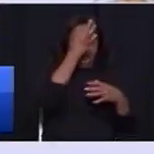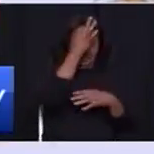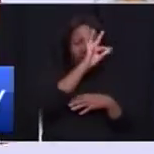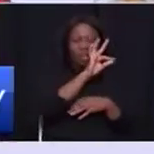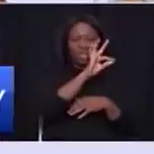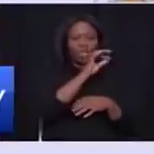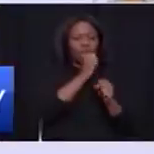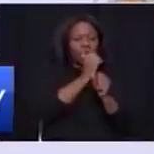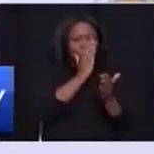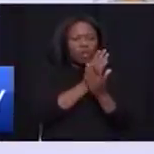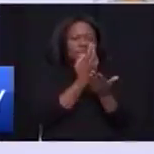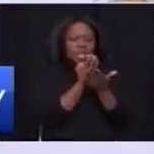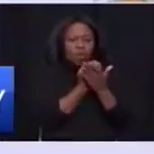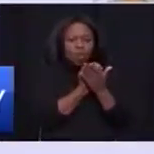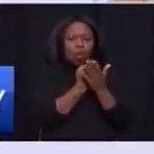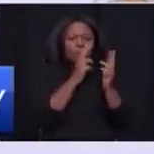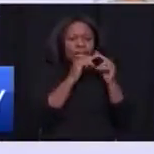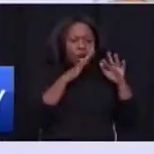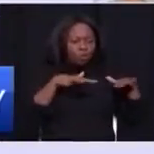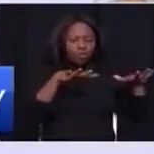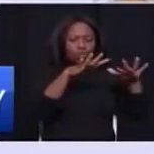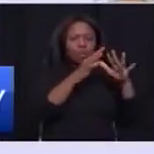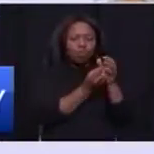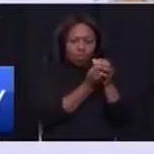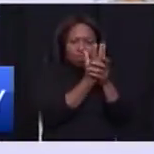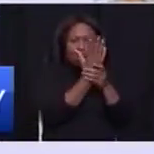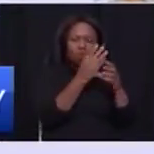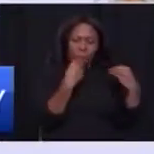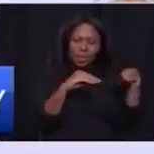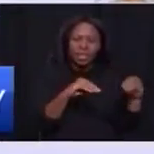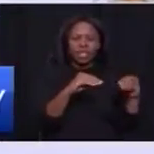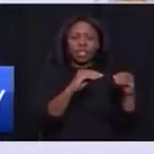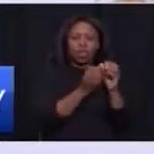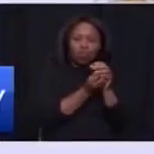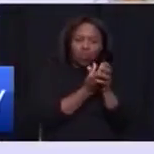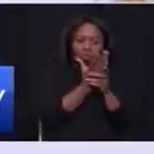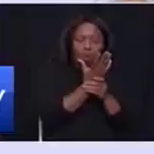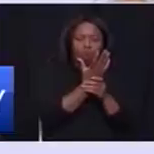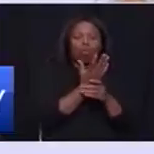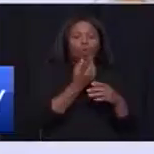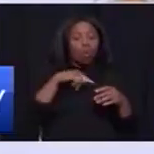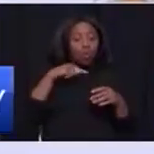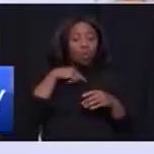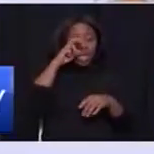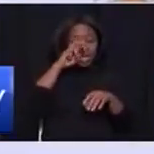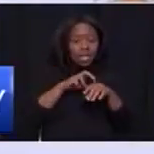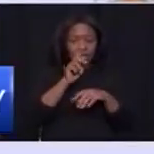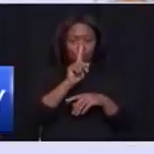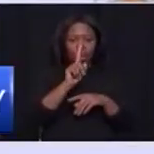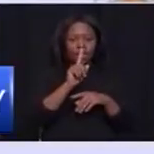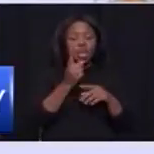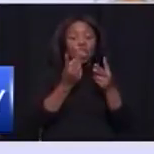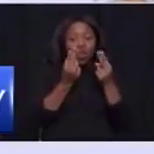all township economies to grow and township businesses to grow, we need a new regulatory